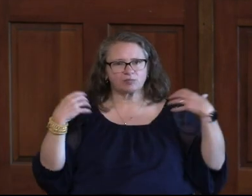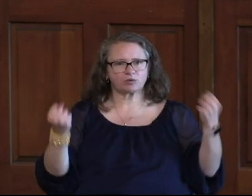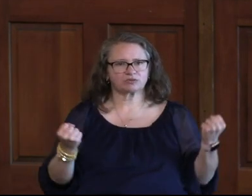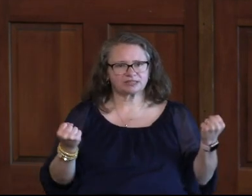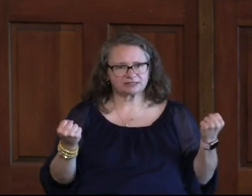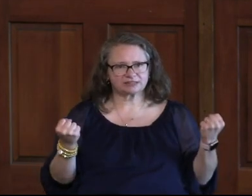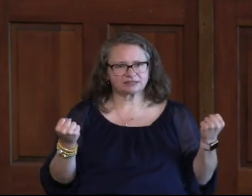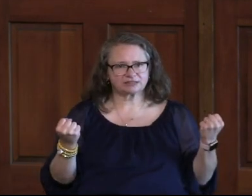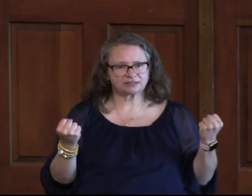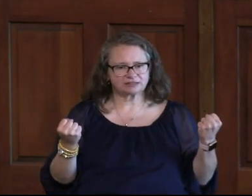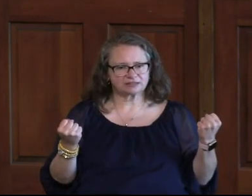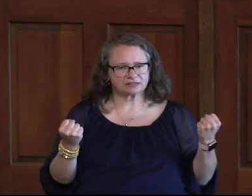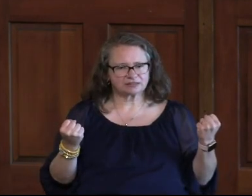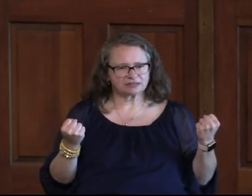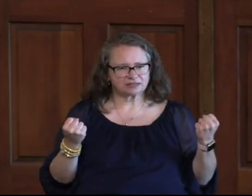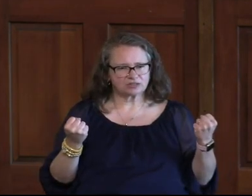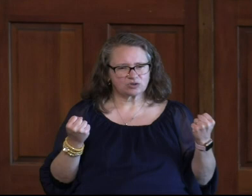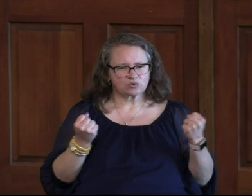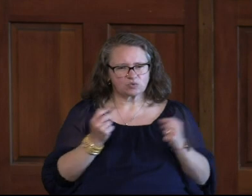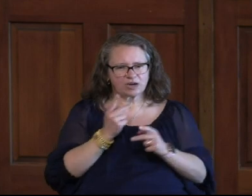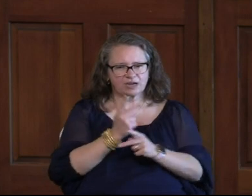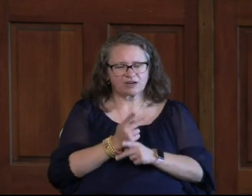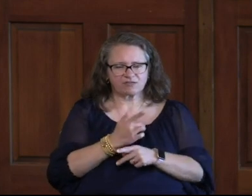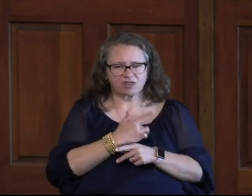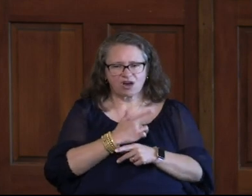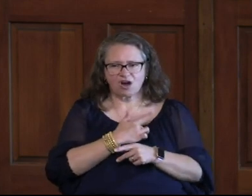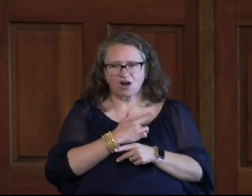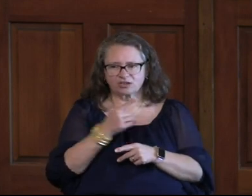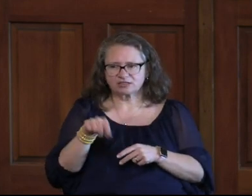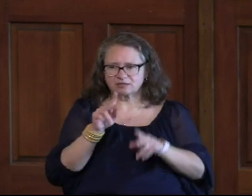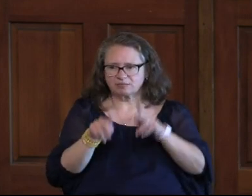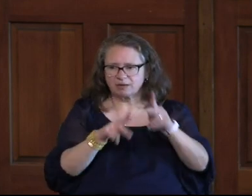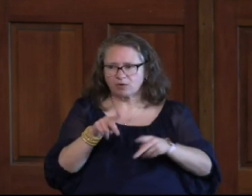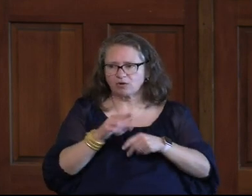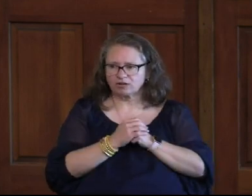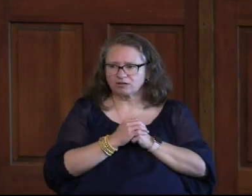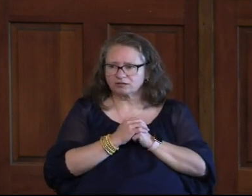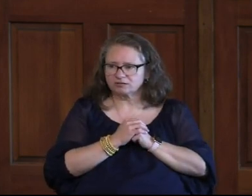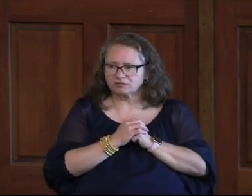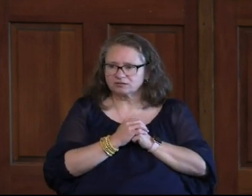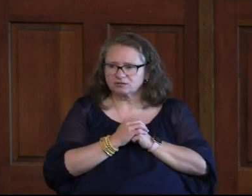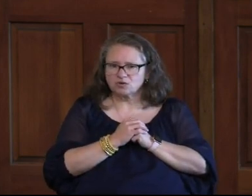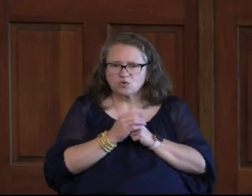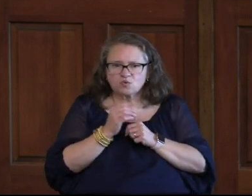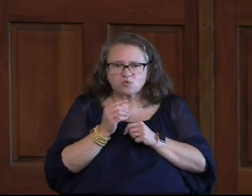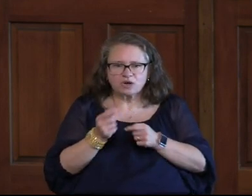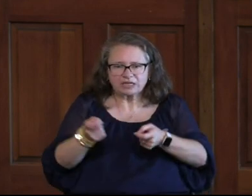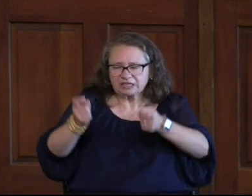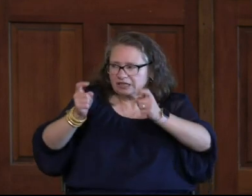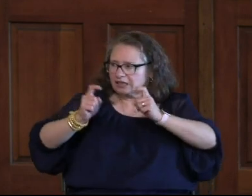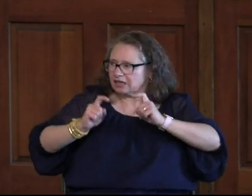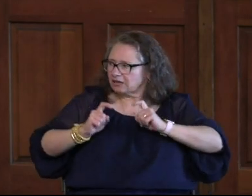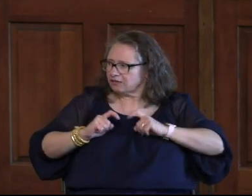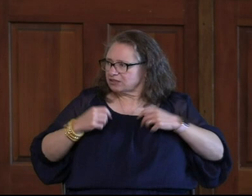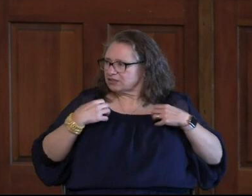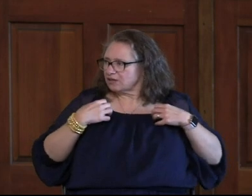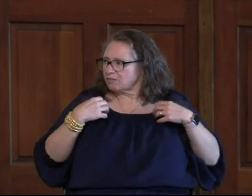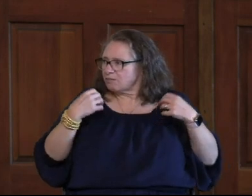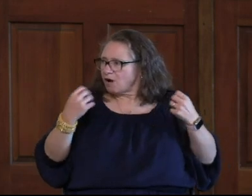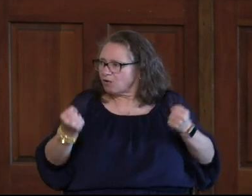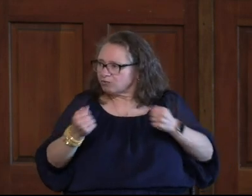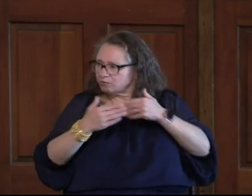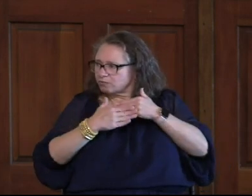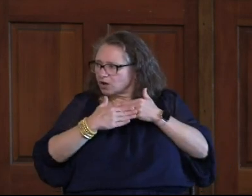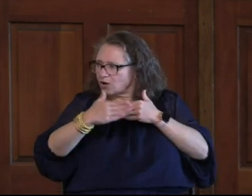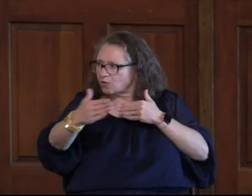What Is It That Comforted The Hearts Of These People What Is It That Gave Them This Boldness To